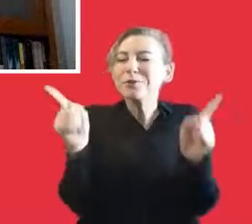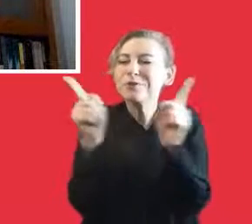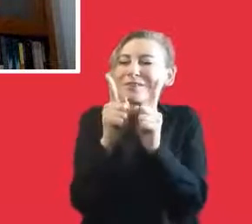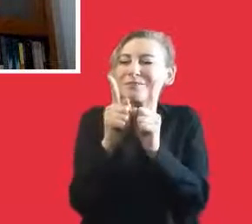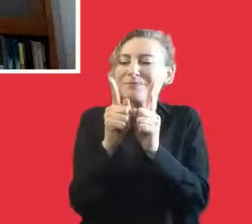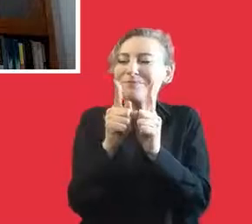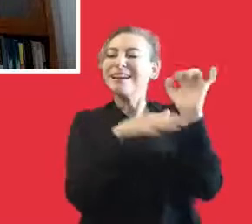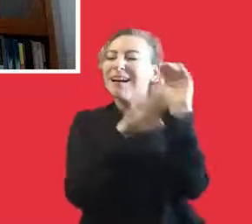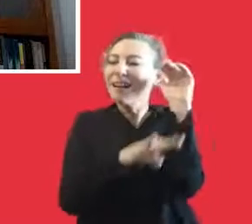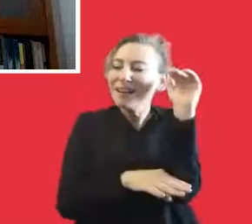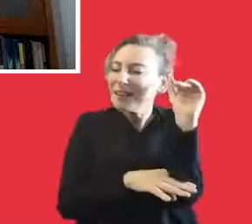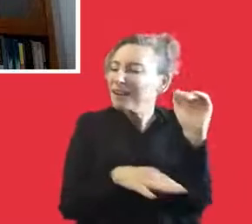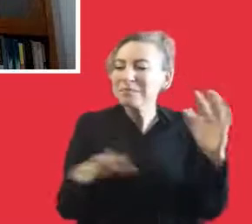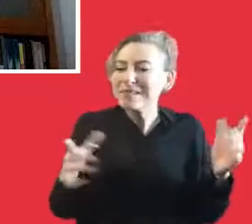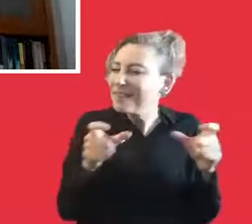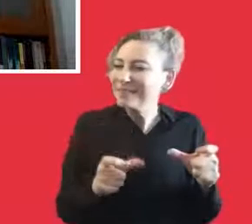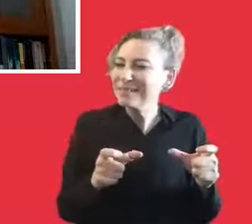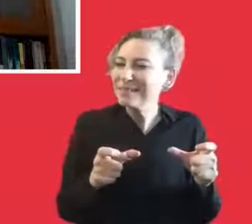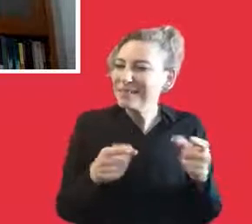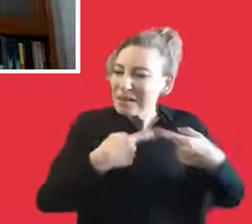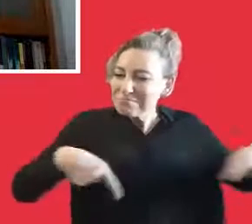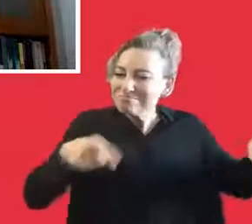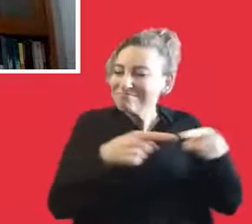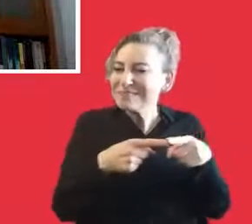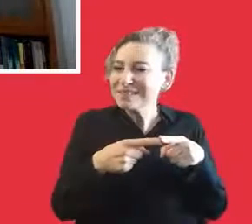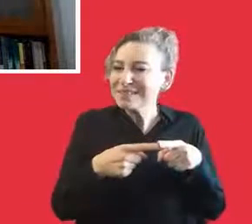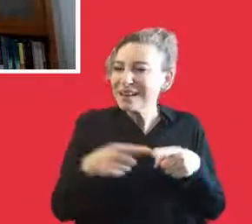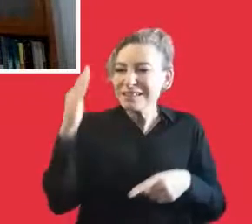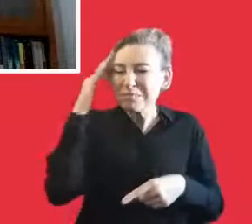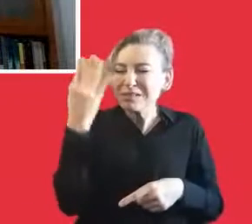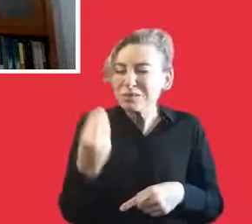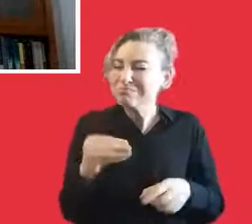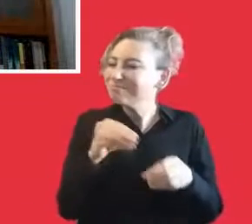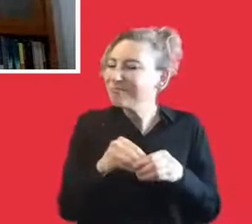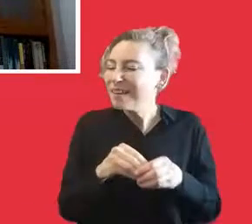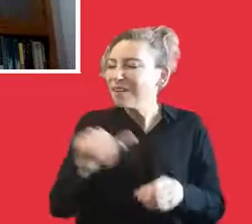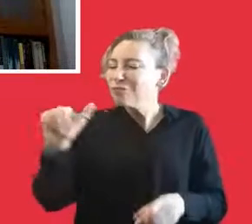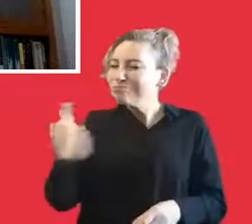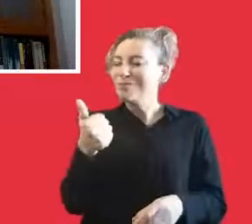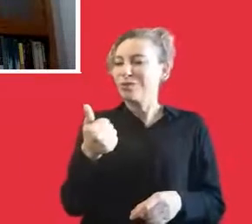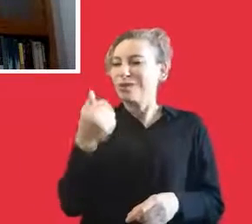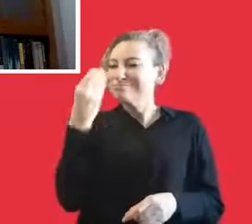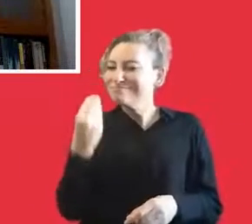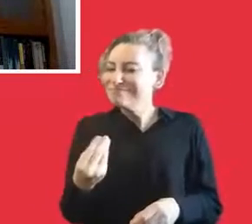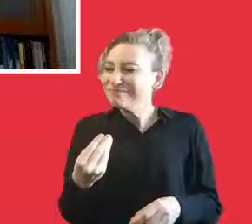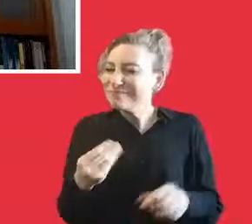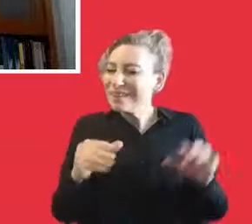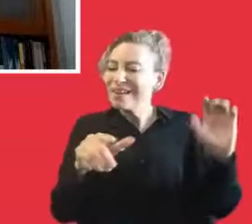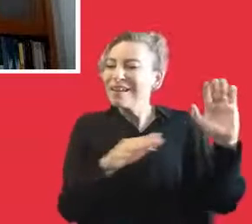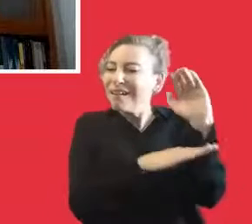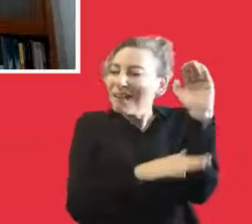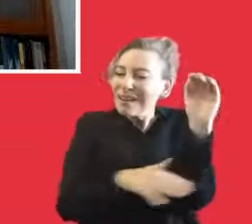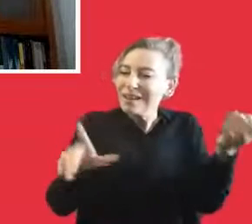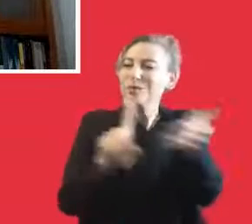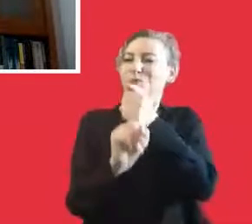so the art and the place of art in our lives, so including us, it is very important. It is such a